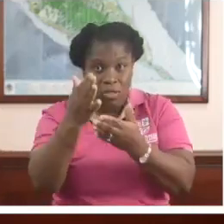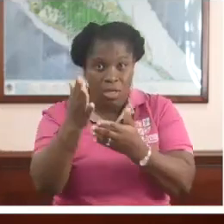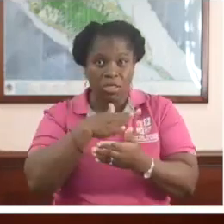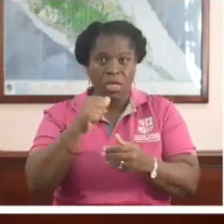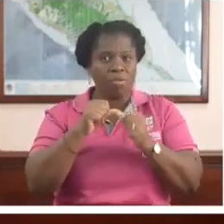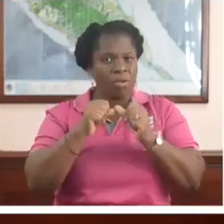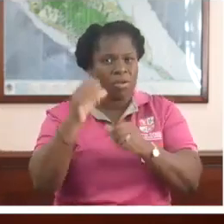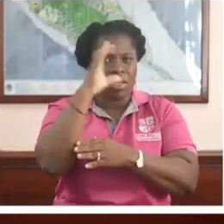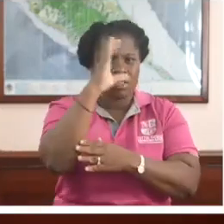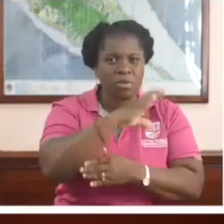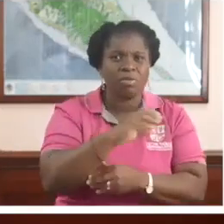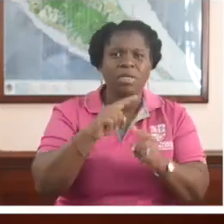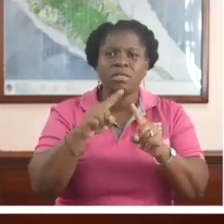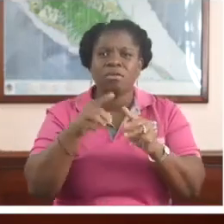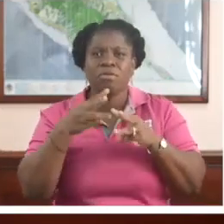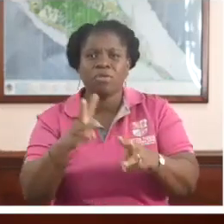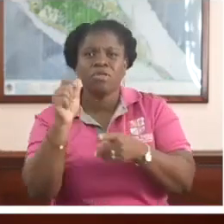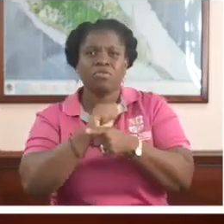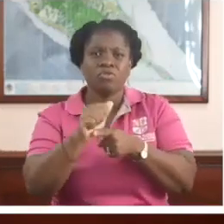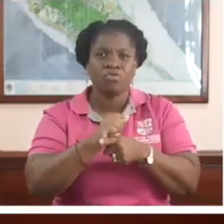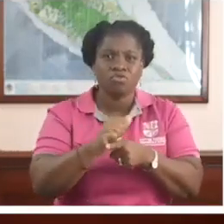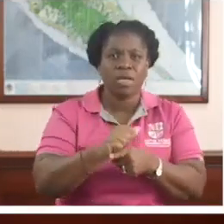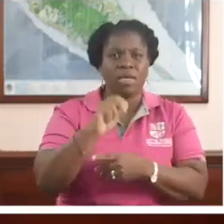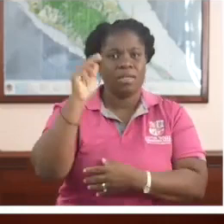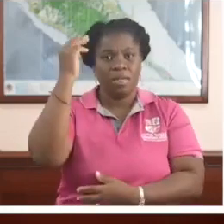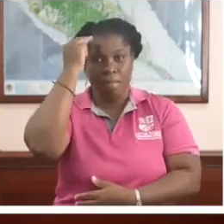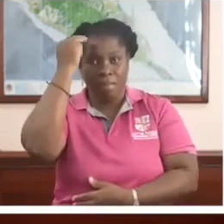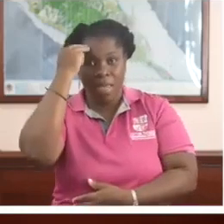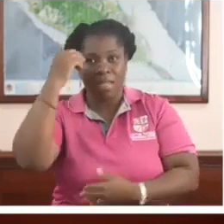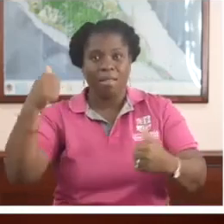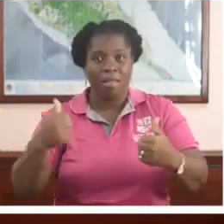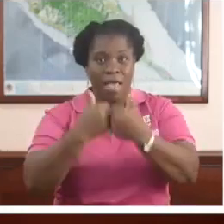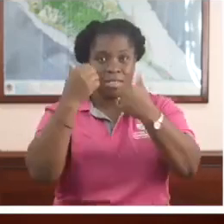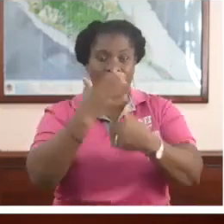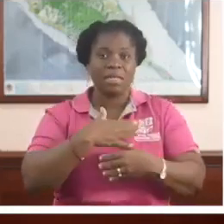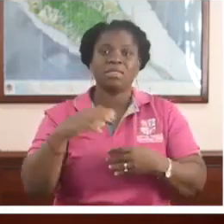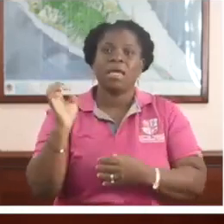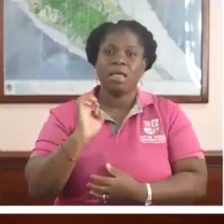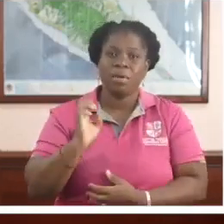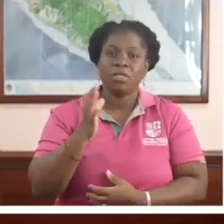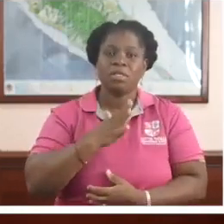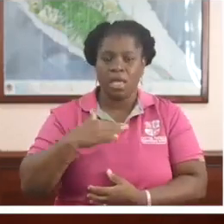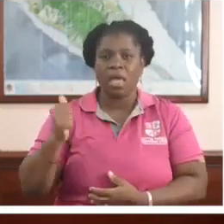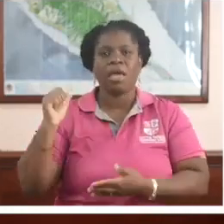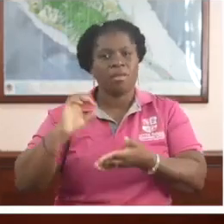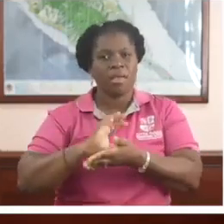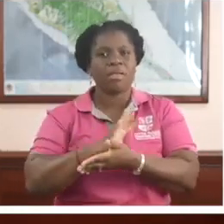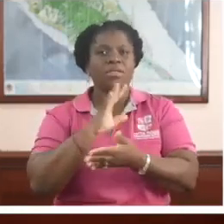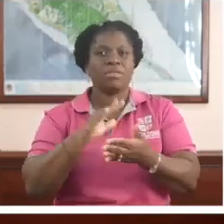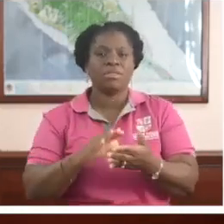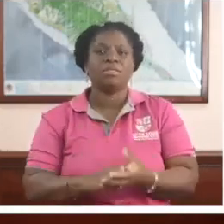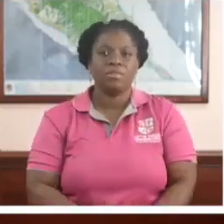opportunities for training in psychiatry, accident and emergency, and oncology. The recent amendment